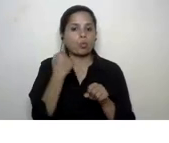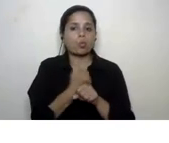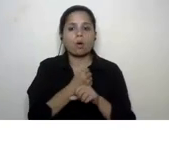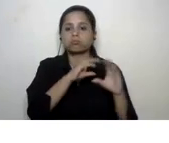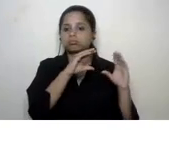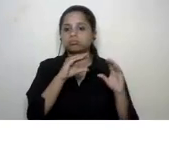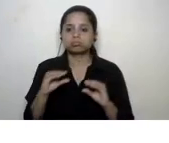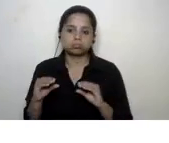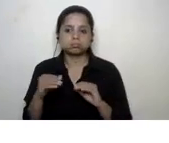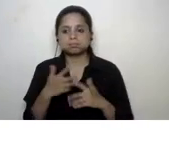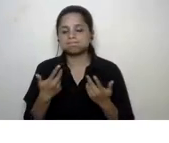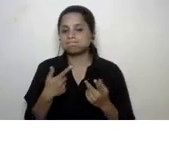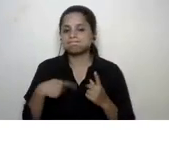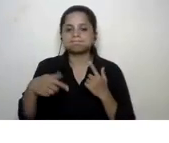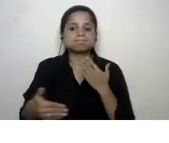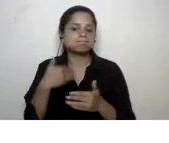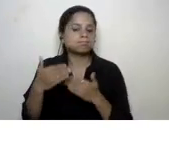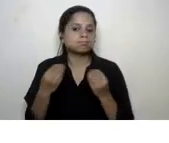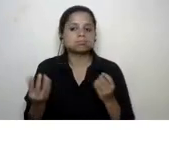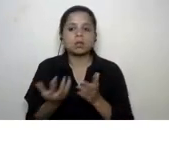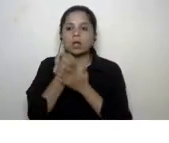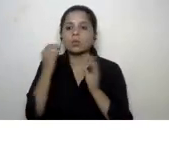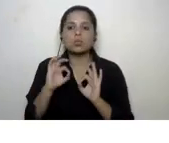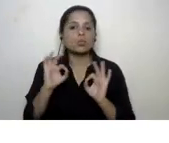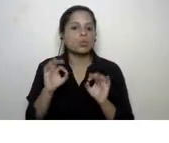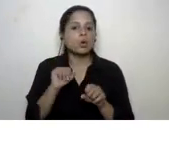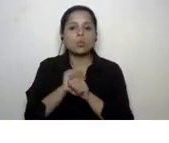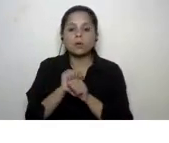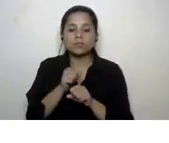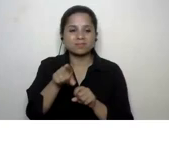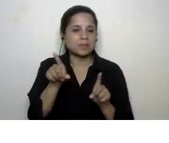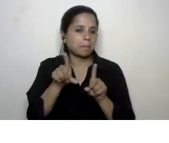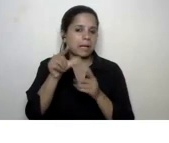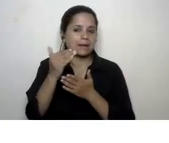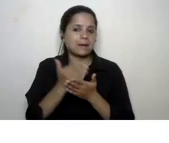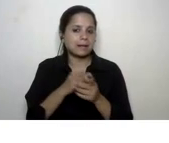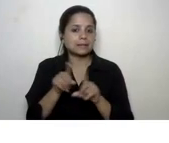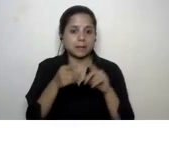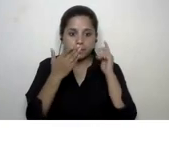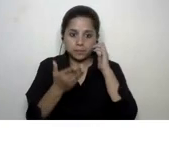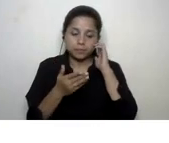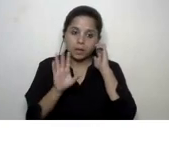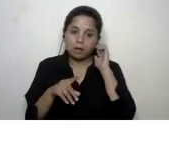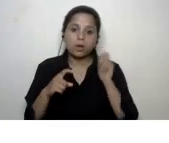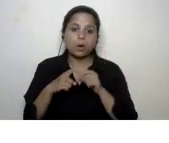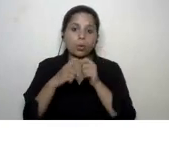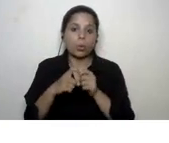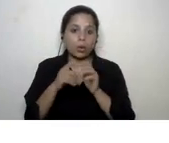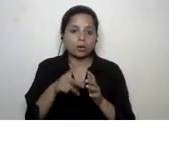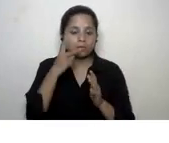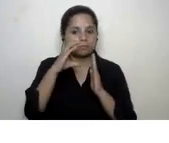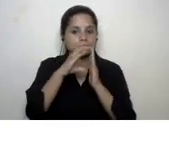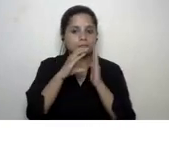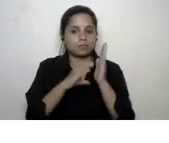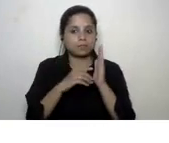goes out of business so in a lesson like this there are questions here in the text itself